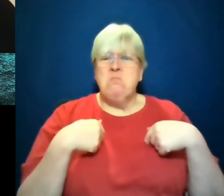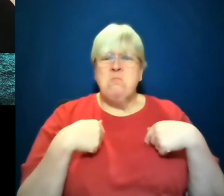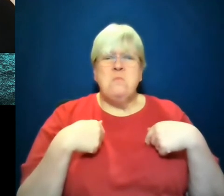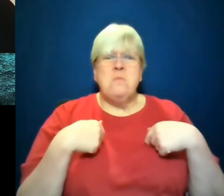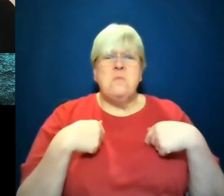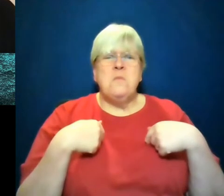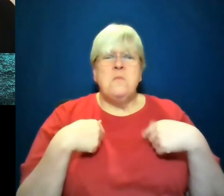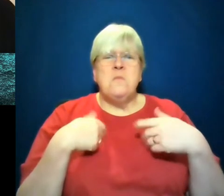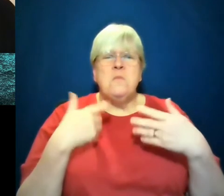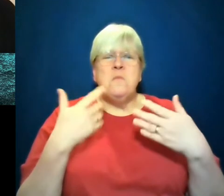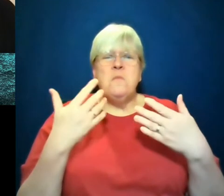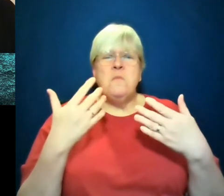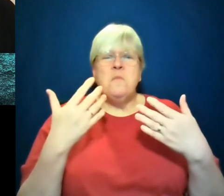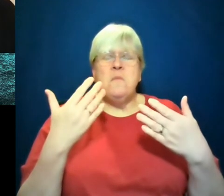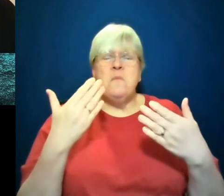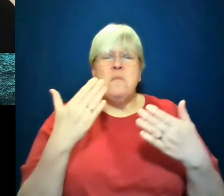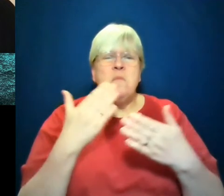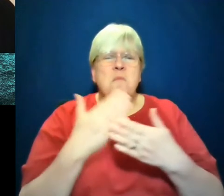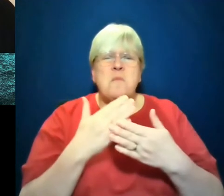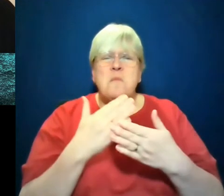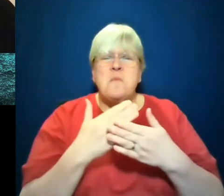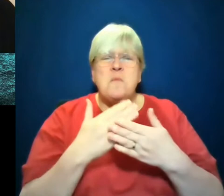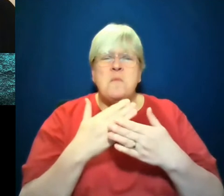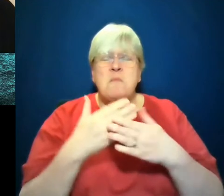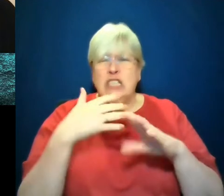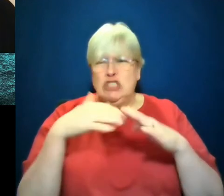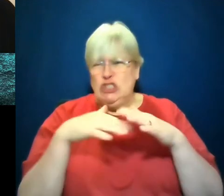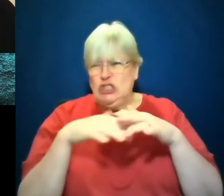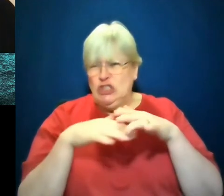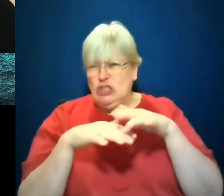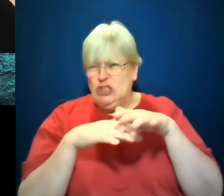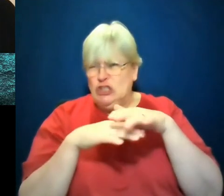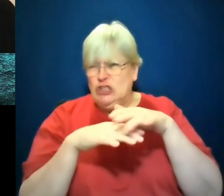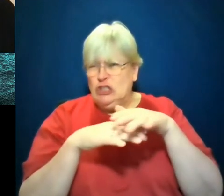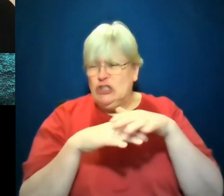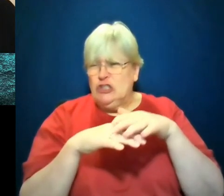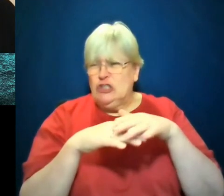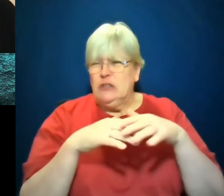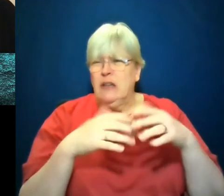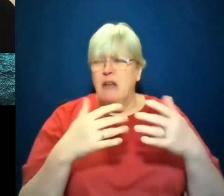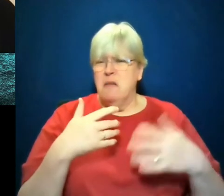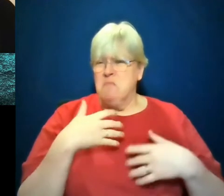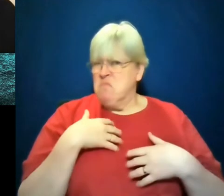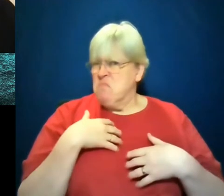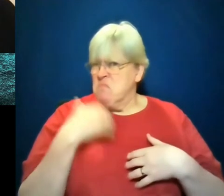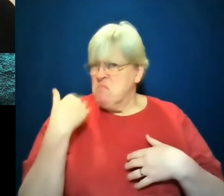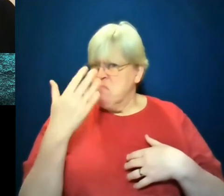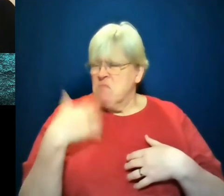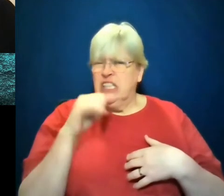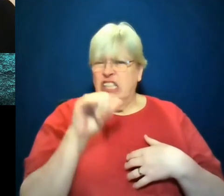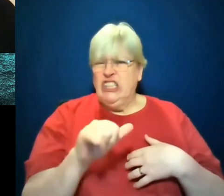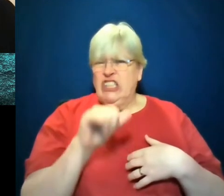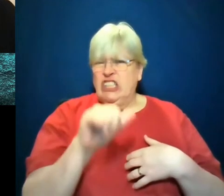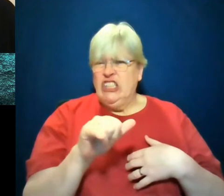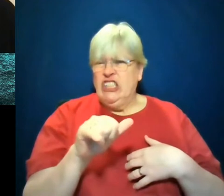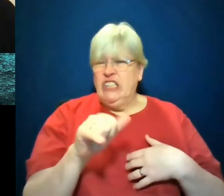with Blooper, Blooper, kind of a belief system that underneath a lot of this rage that we're seeing